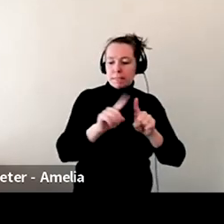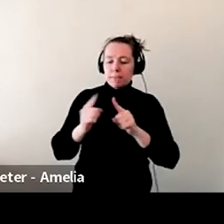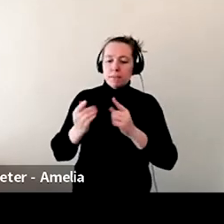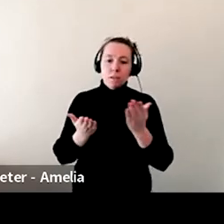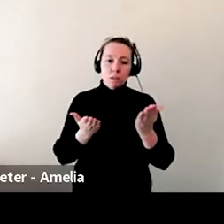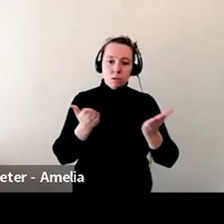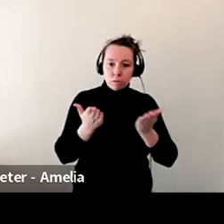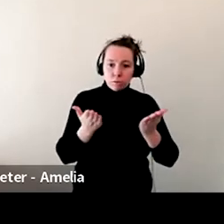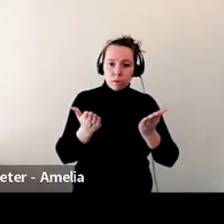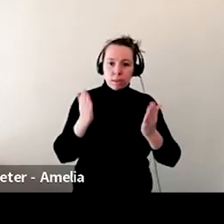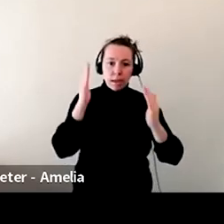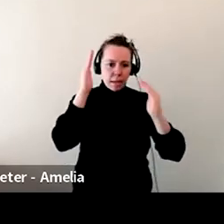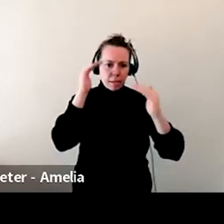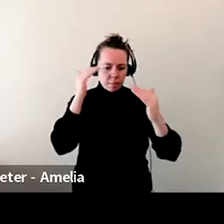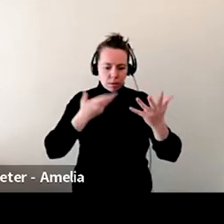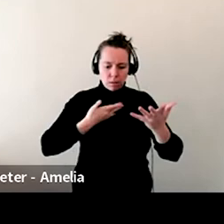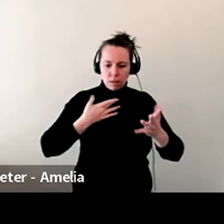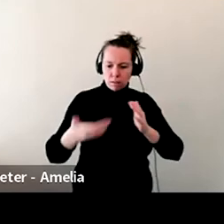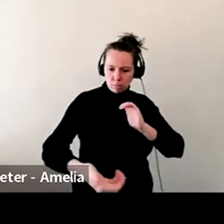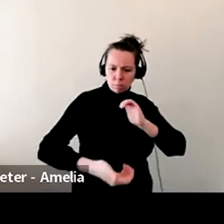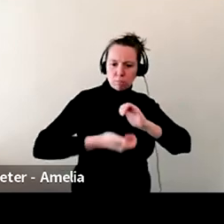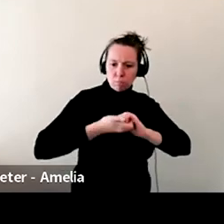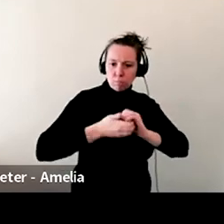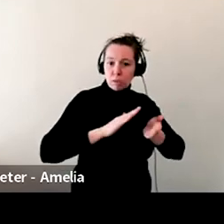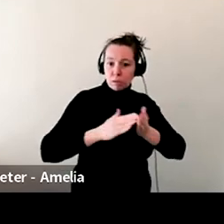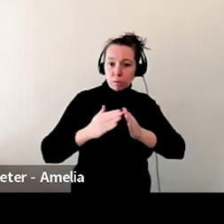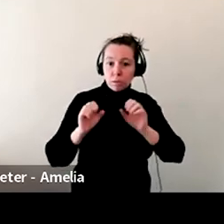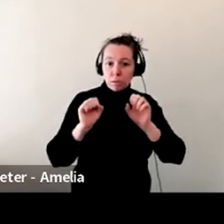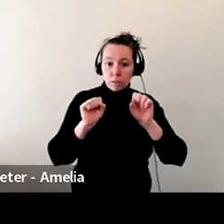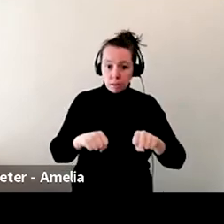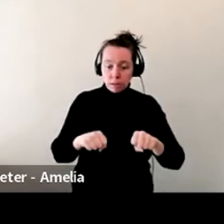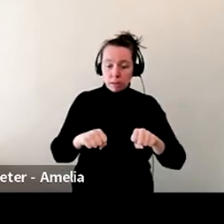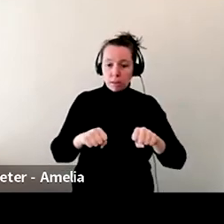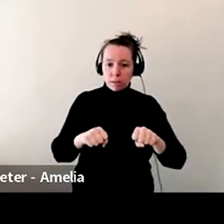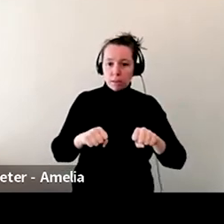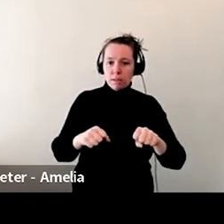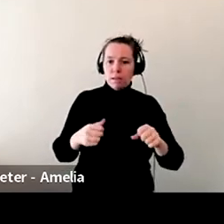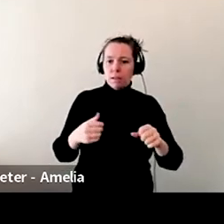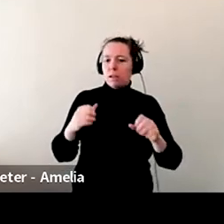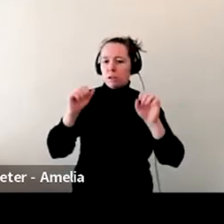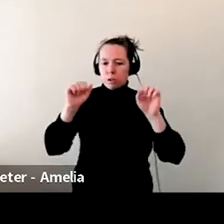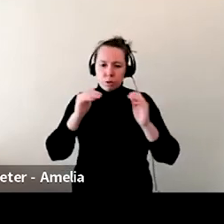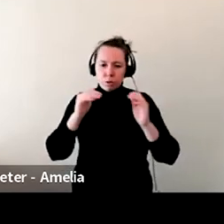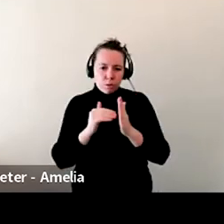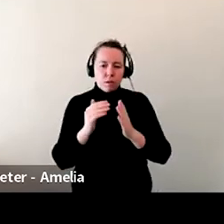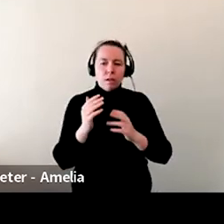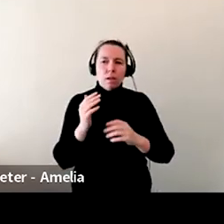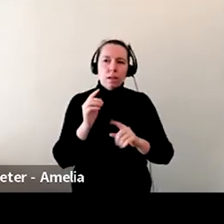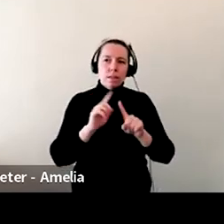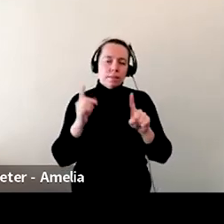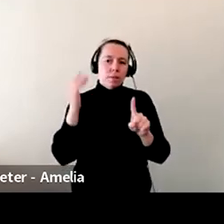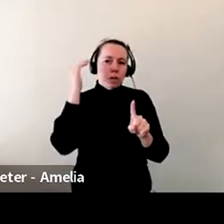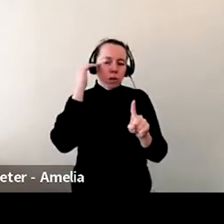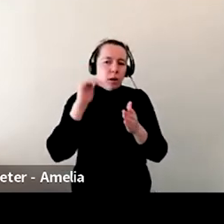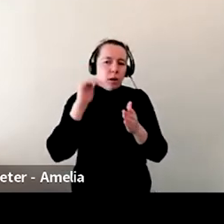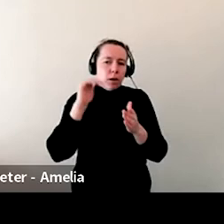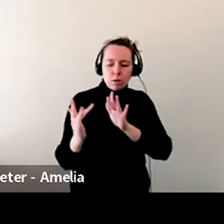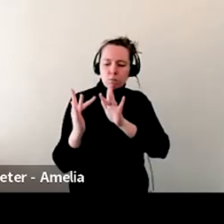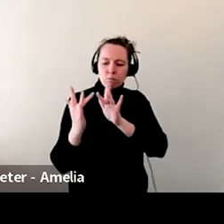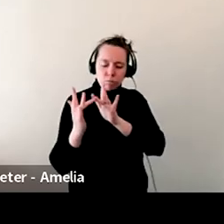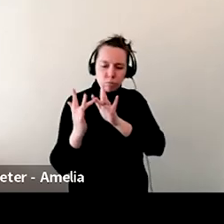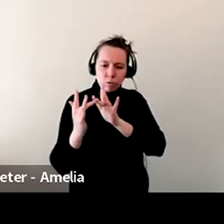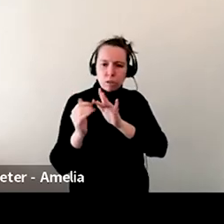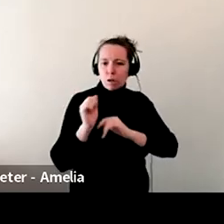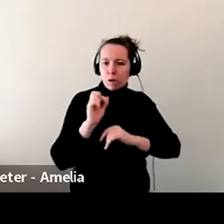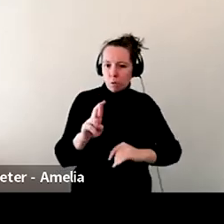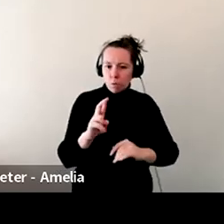and expecting to, and, you know, looking forward to these curbside things or really developing a web store or, you know,